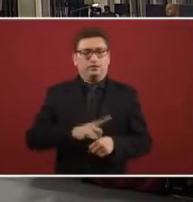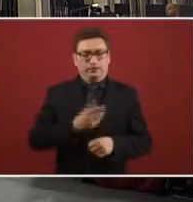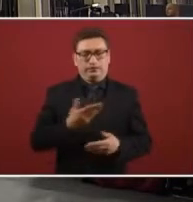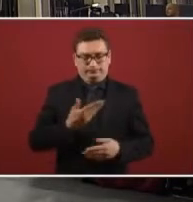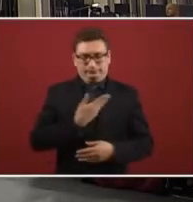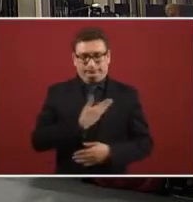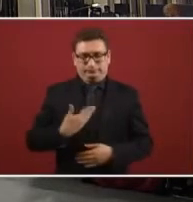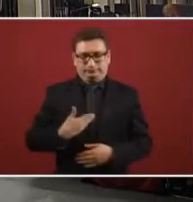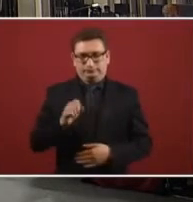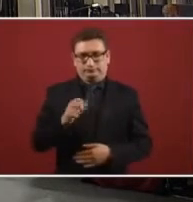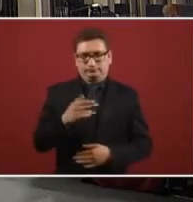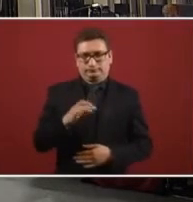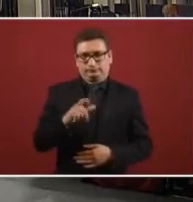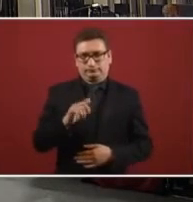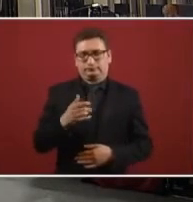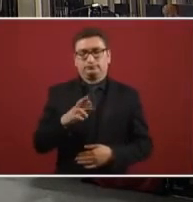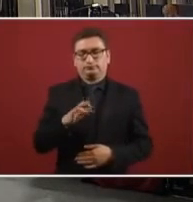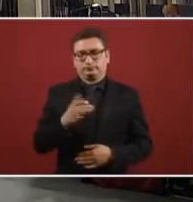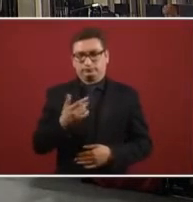Hello, Mr. President.